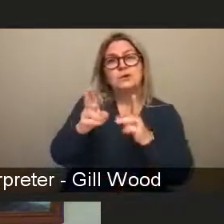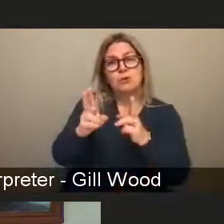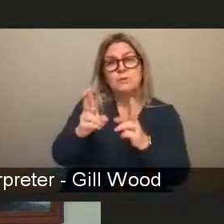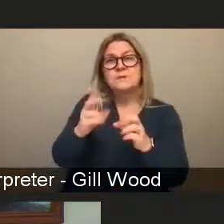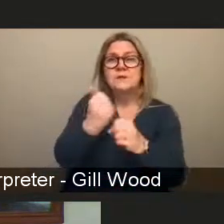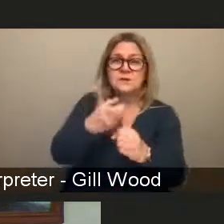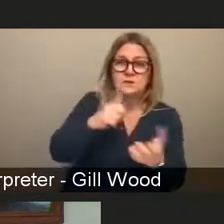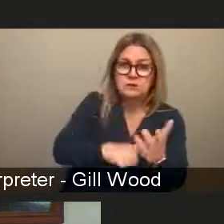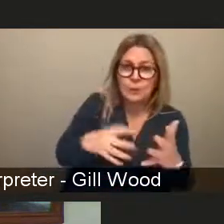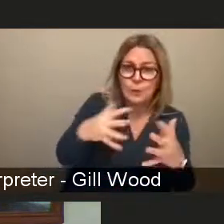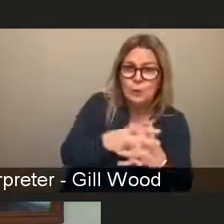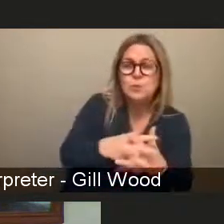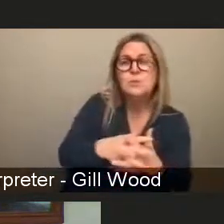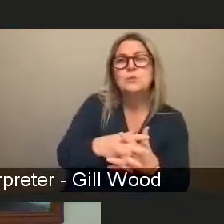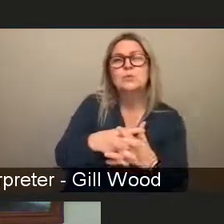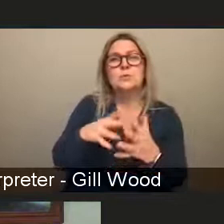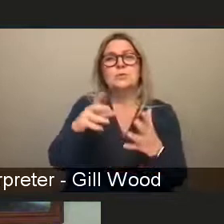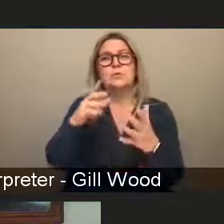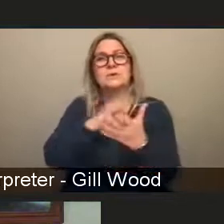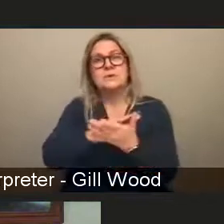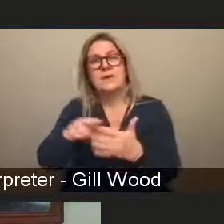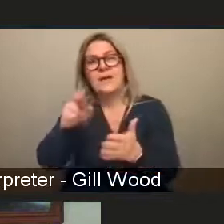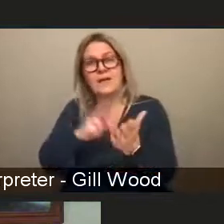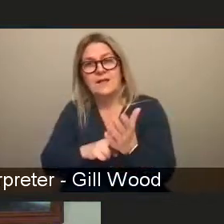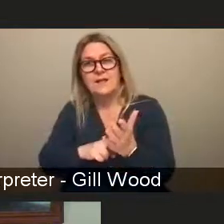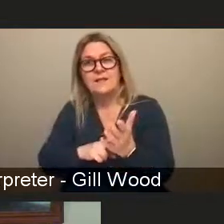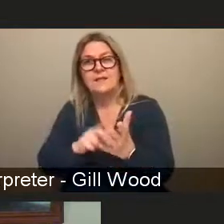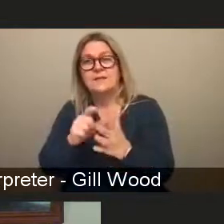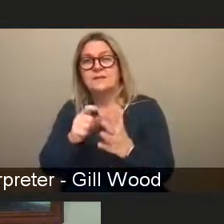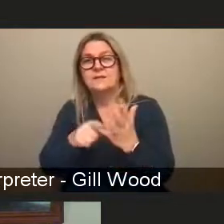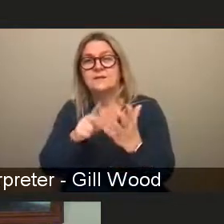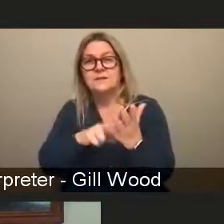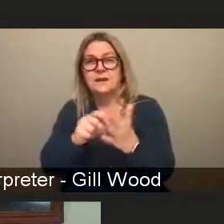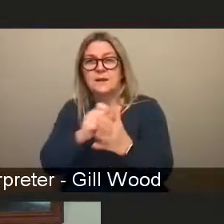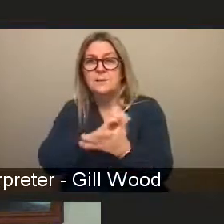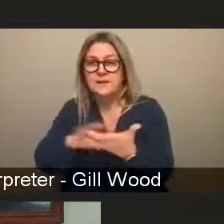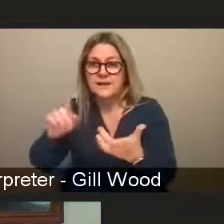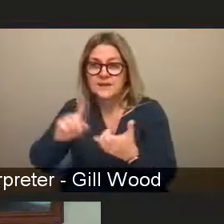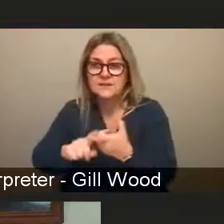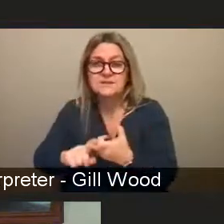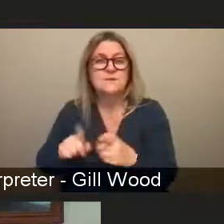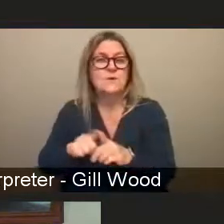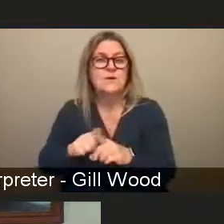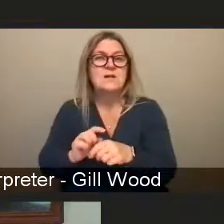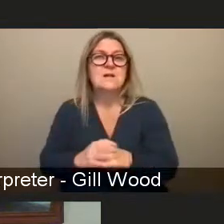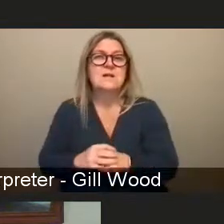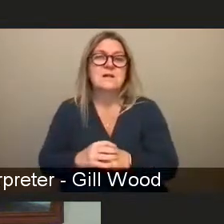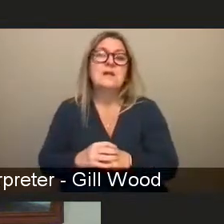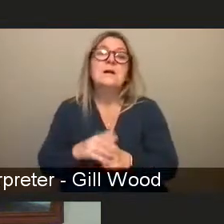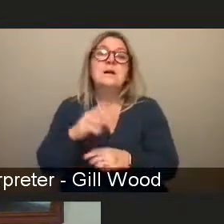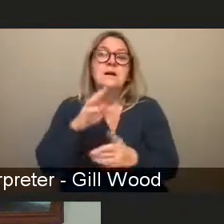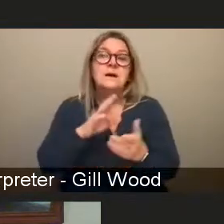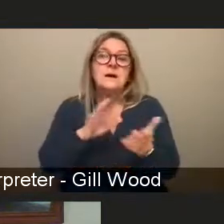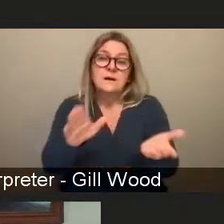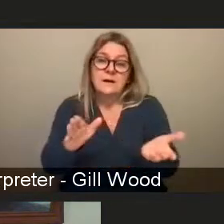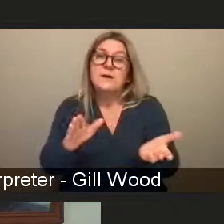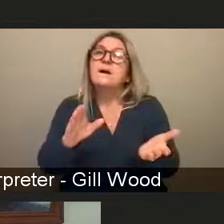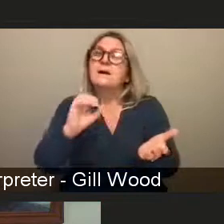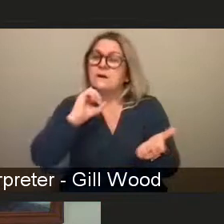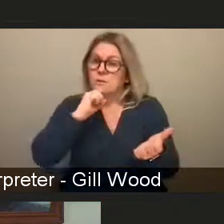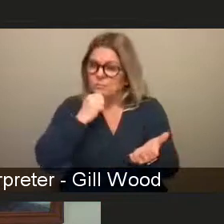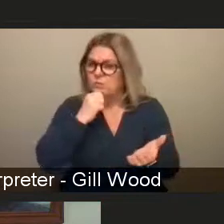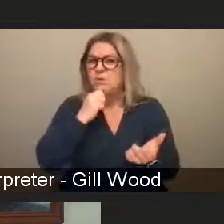of jill wood and helen dunny pace may i take this opportunity to remind you that over the next few days we'll discuss everything from radical